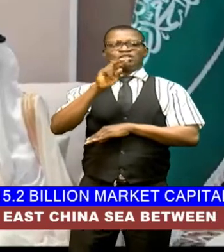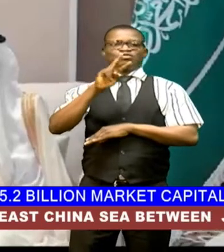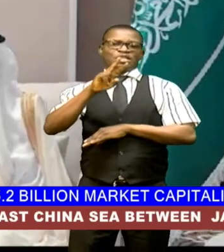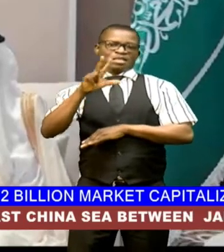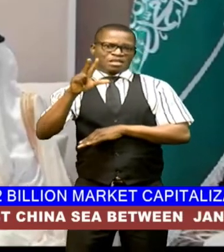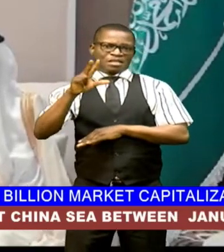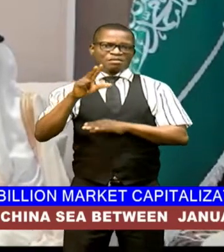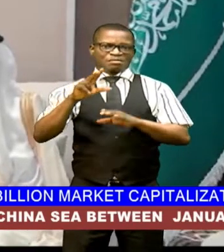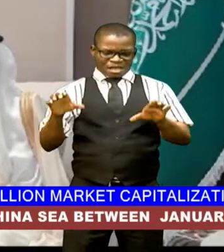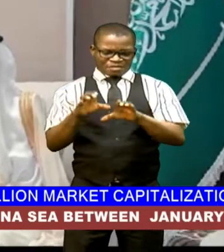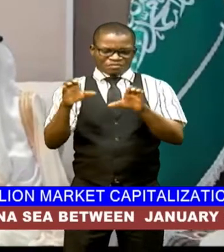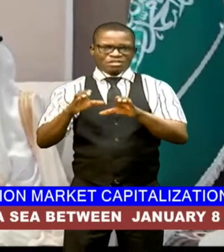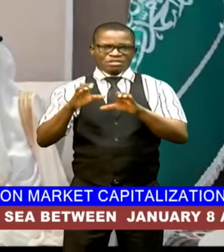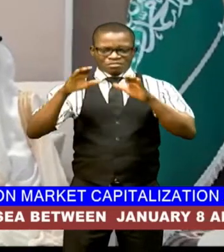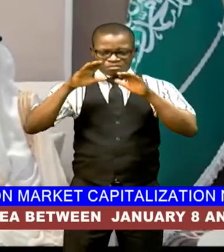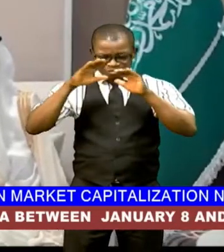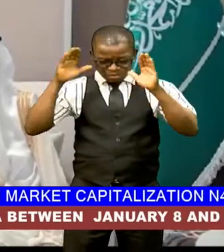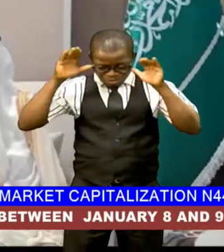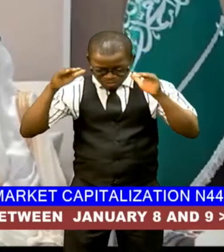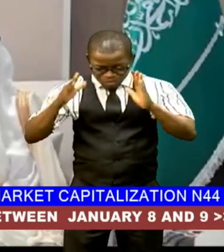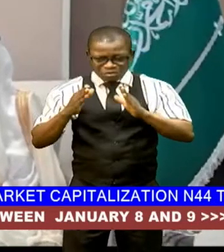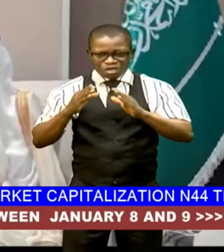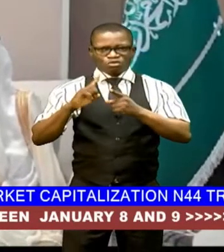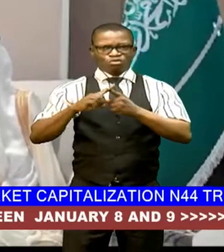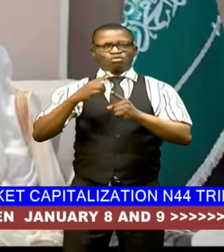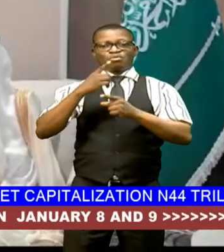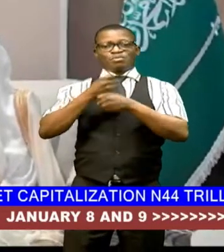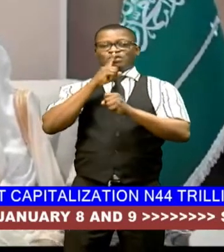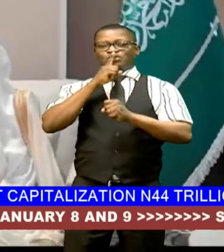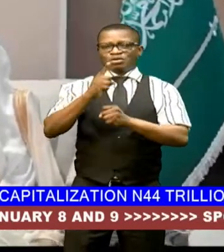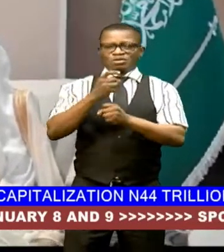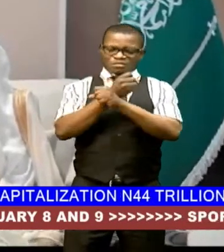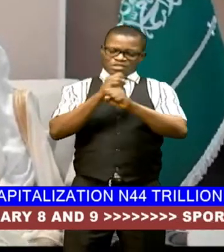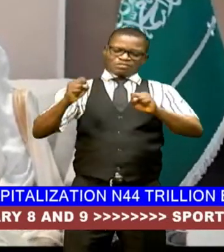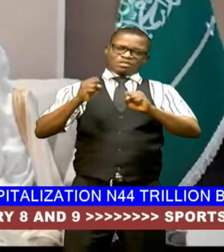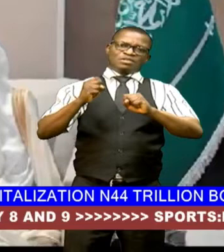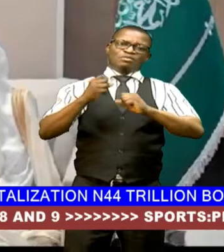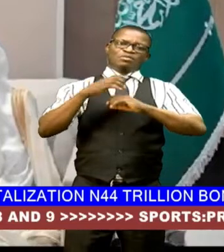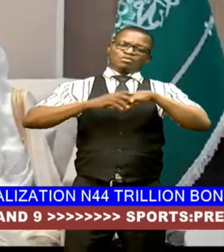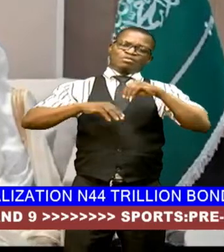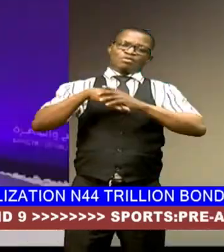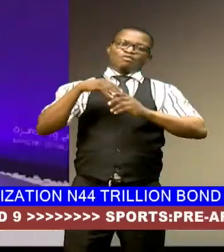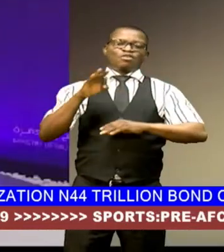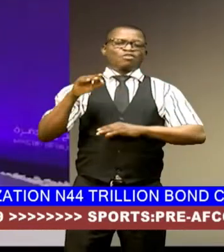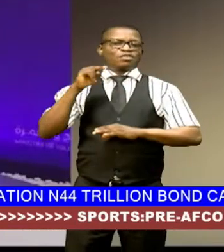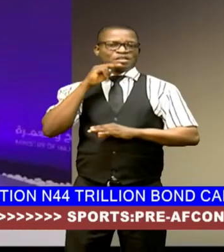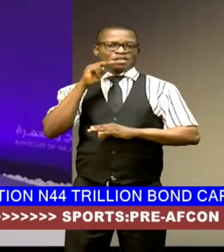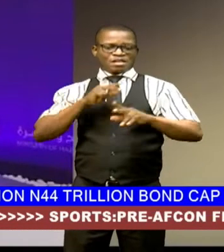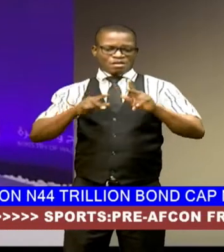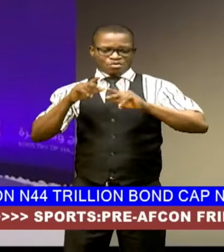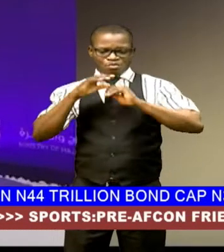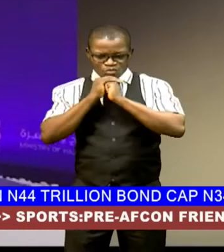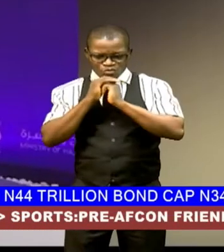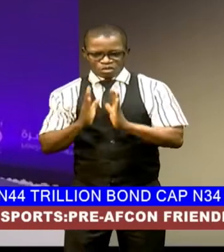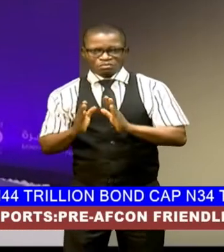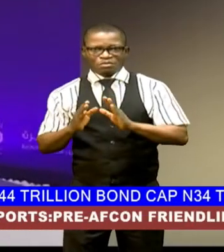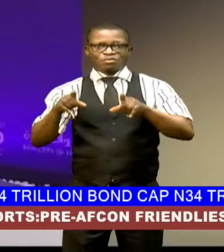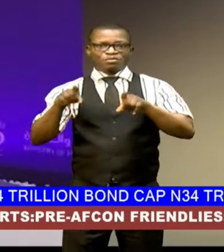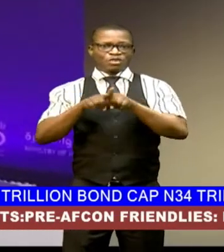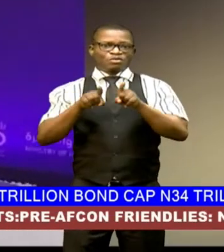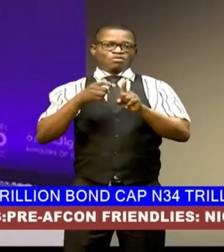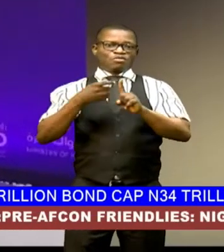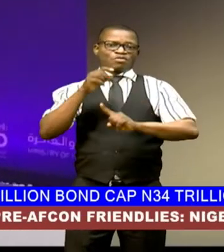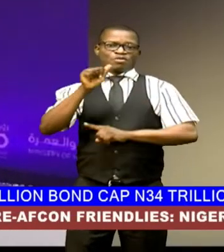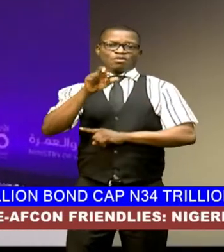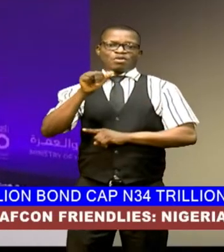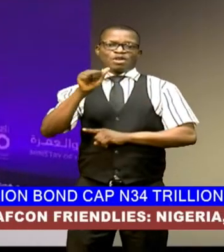particularly in ensuring the safety and comfort of nigerian pilgrims saudi arabia's minister of hajj and umrah tofik bin fawzan al-rabia